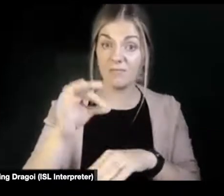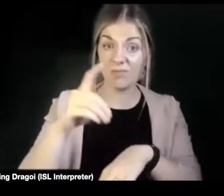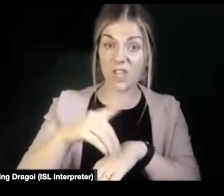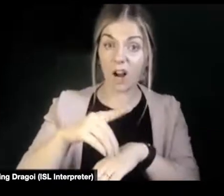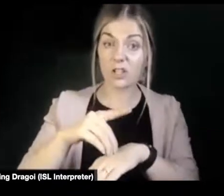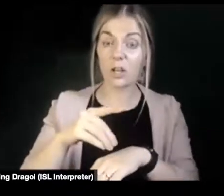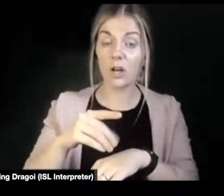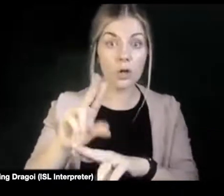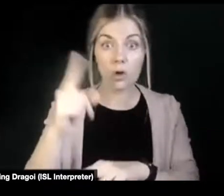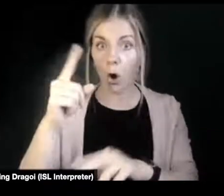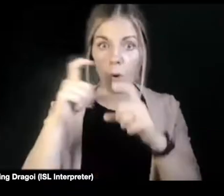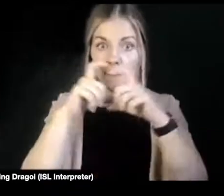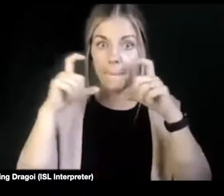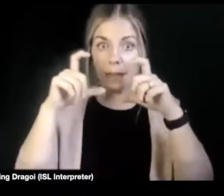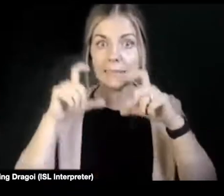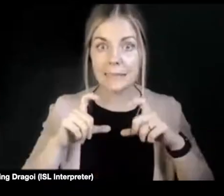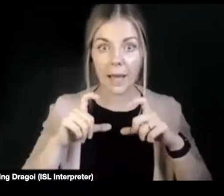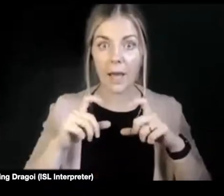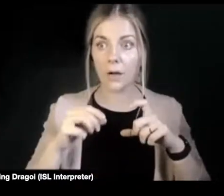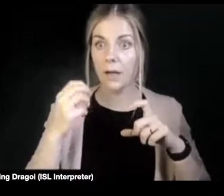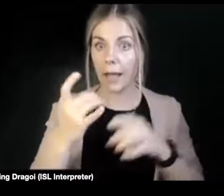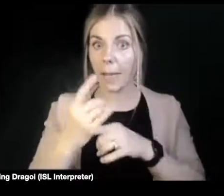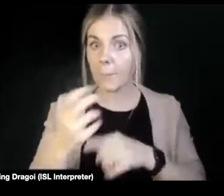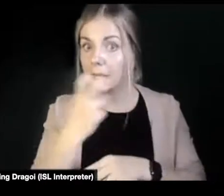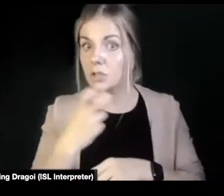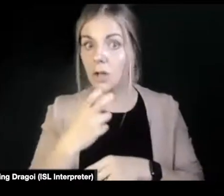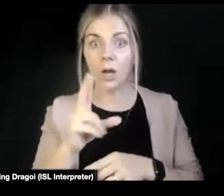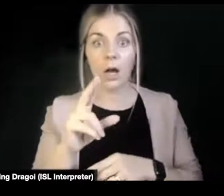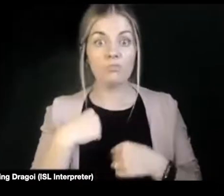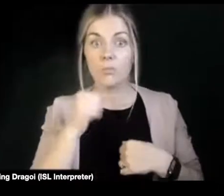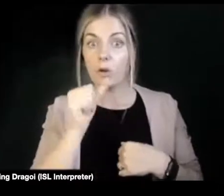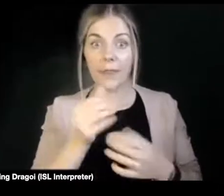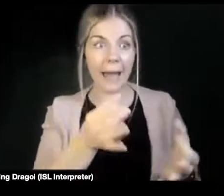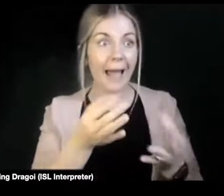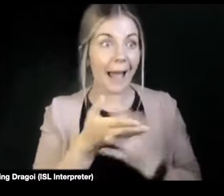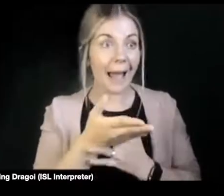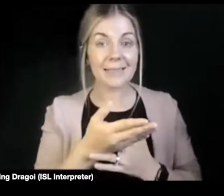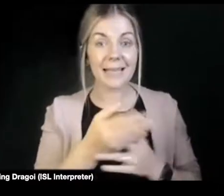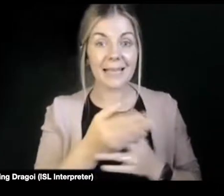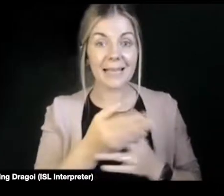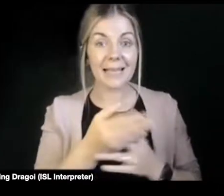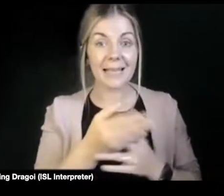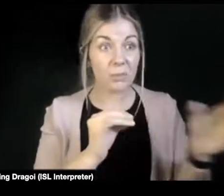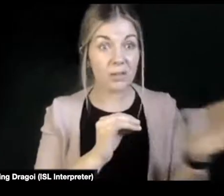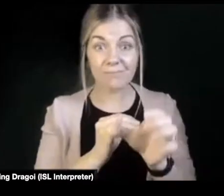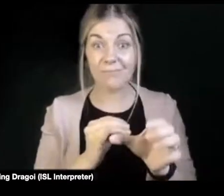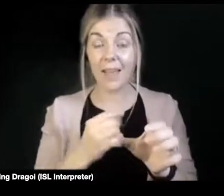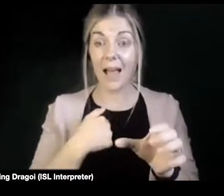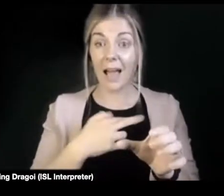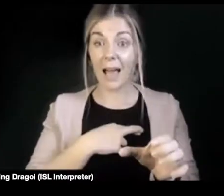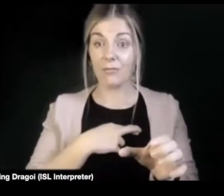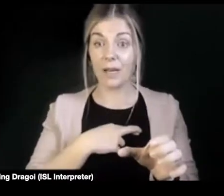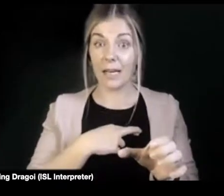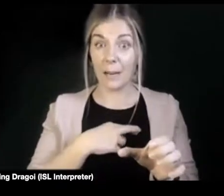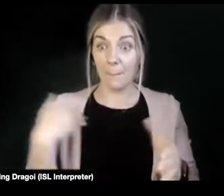their masks, nobody would help interpret me, I couldn't get an interpreter. And before I knew it, I was having a biopsy done on my vulva.